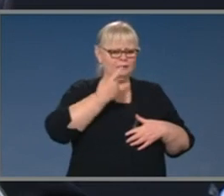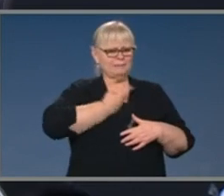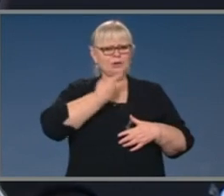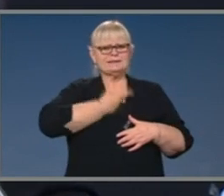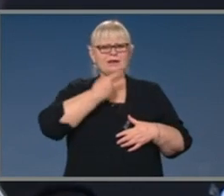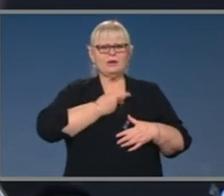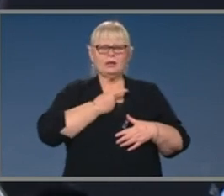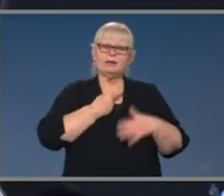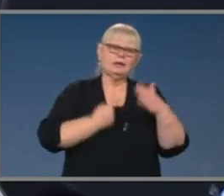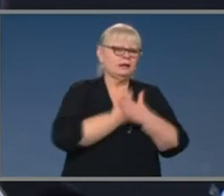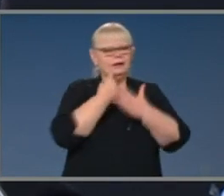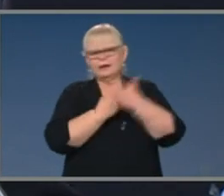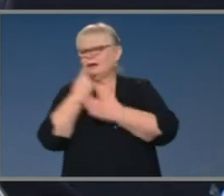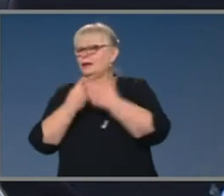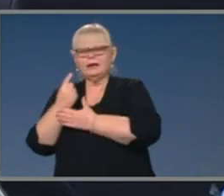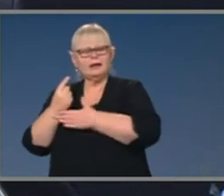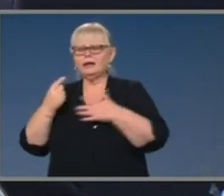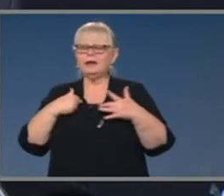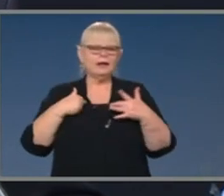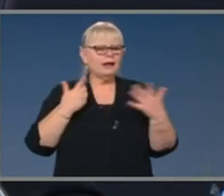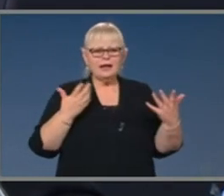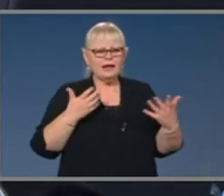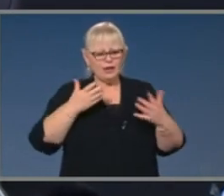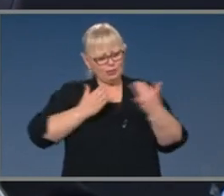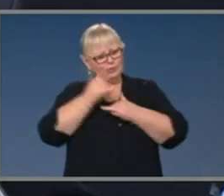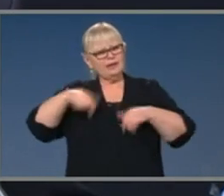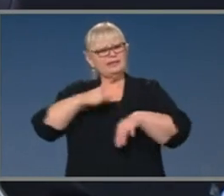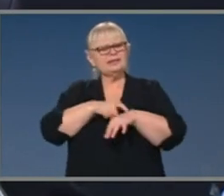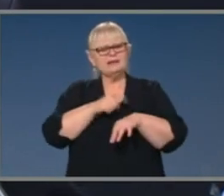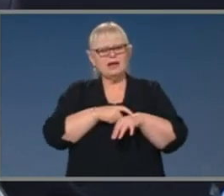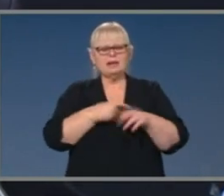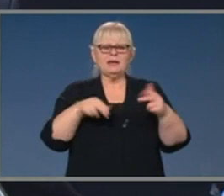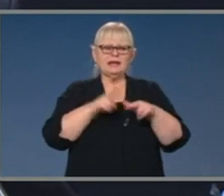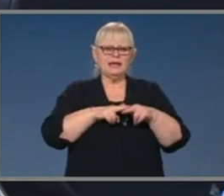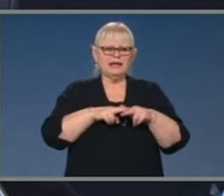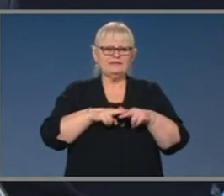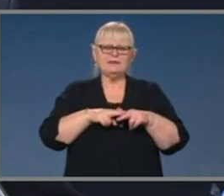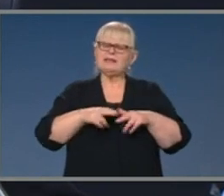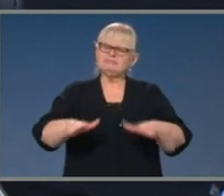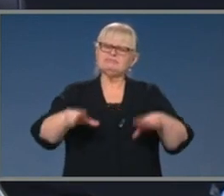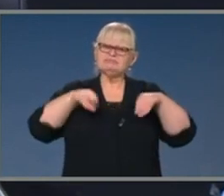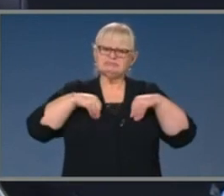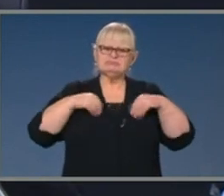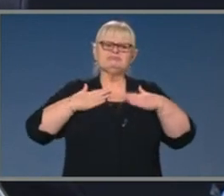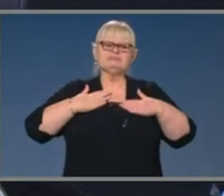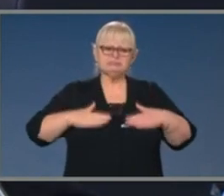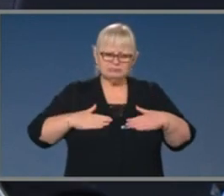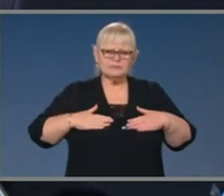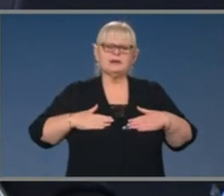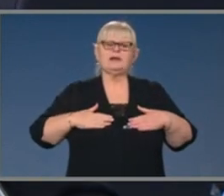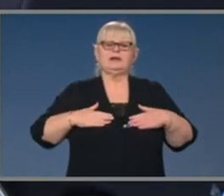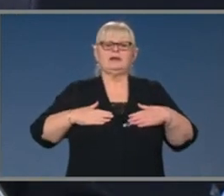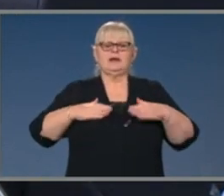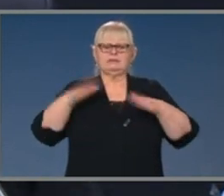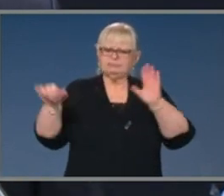which they have great feeling. And if they can accommodate that in the actions they're taking, and showing